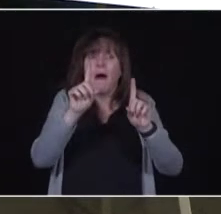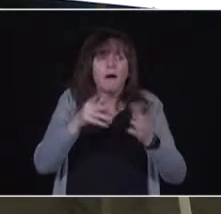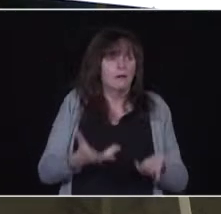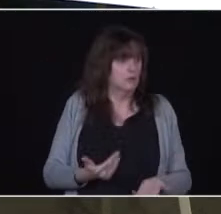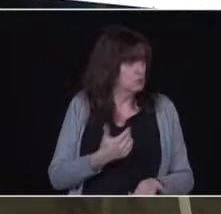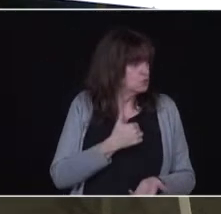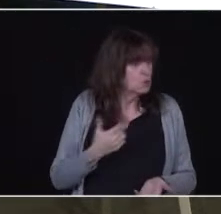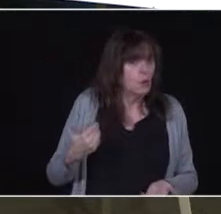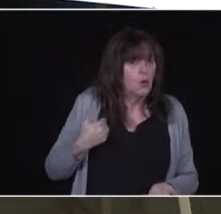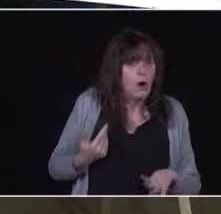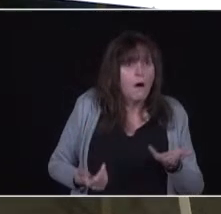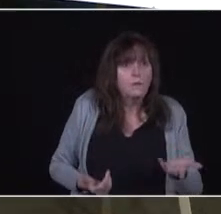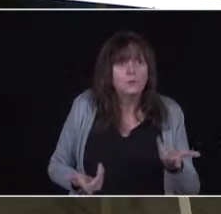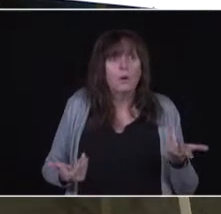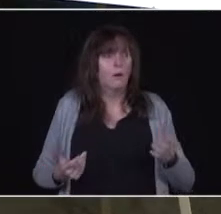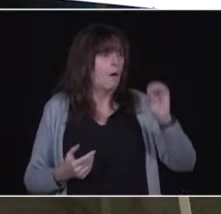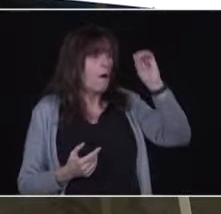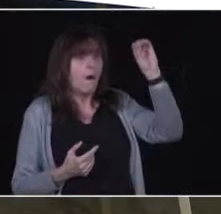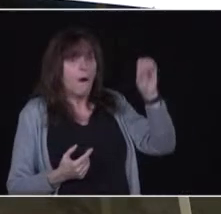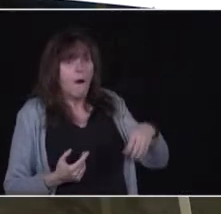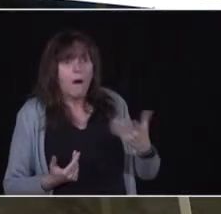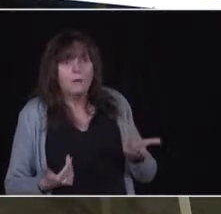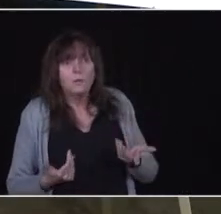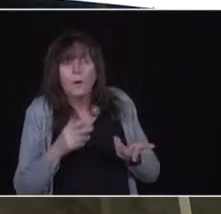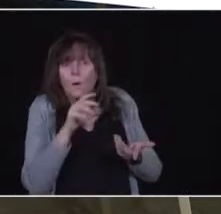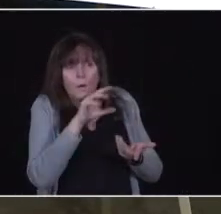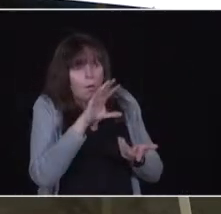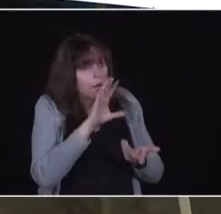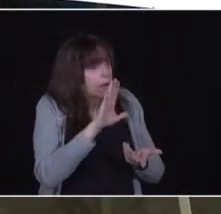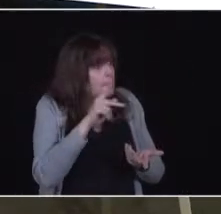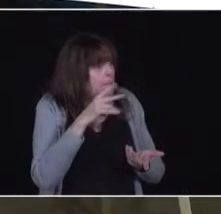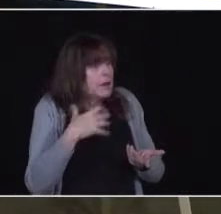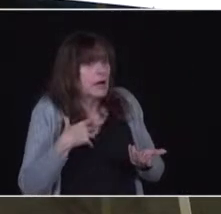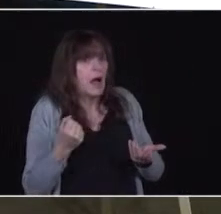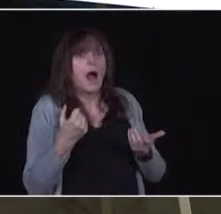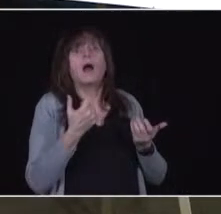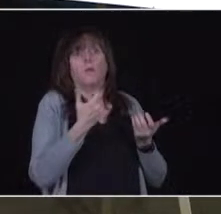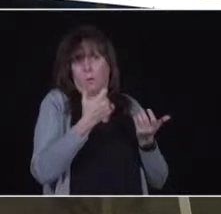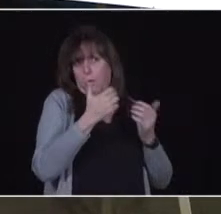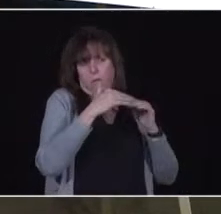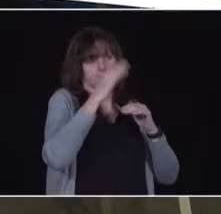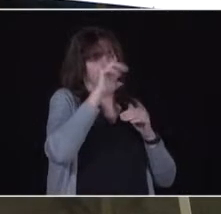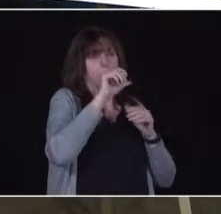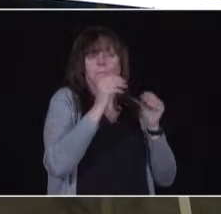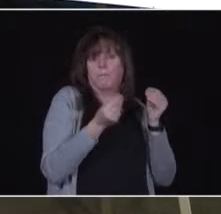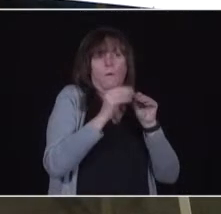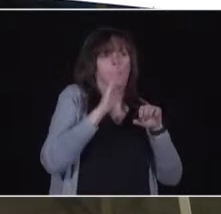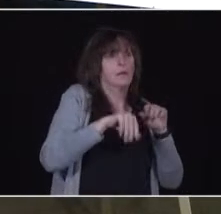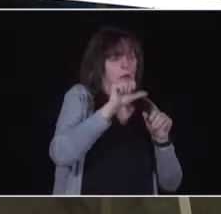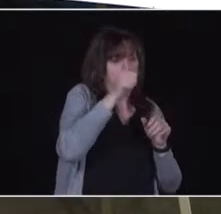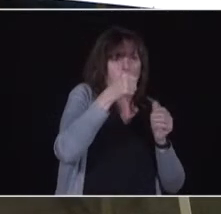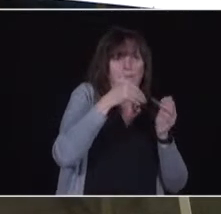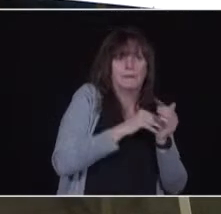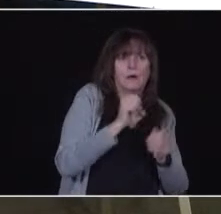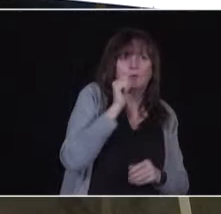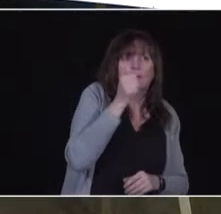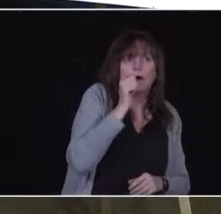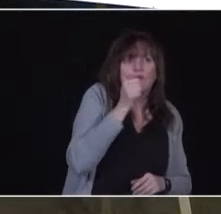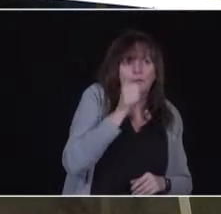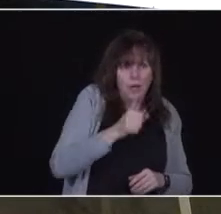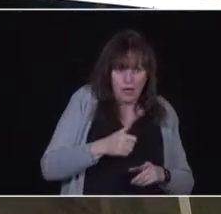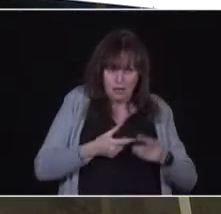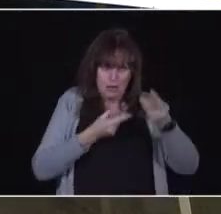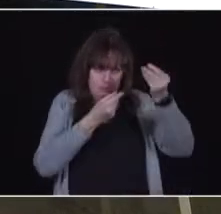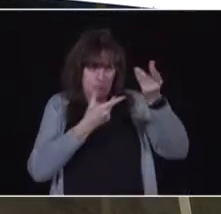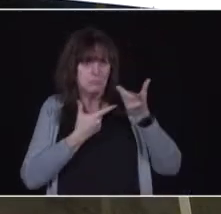public health, would want to do much more. And we said, tell us what you are doing to get to 10,000. They have done that. They have demonstrated